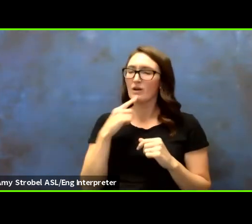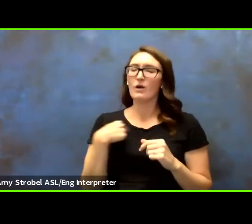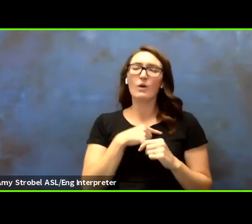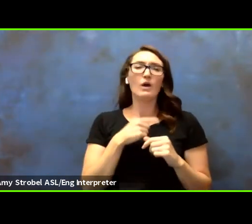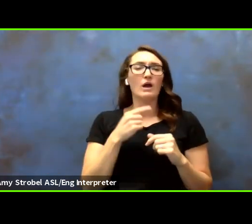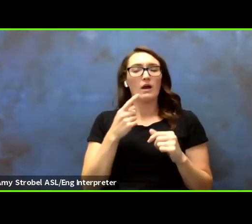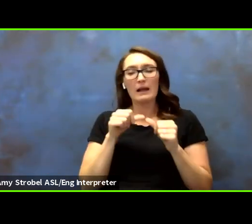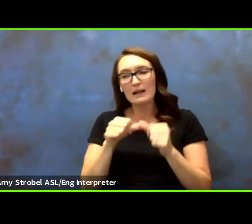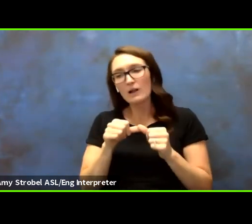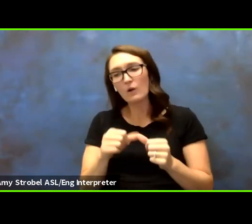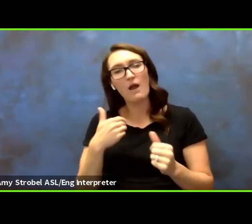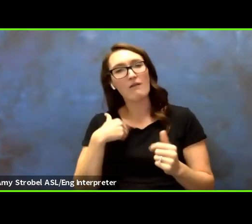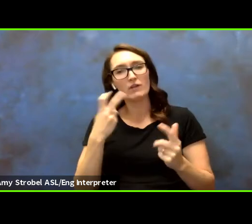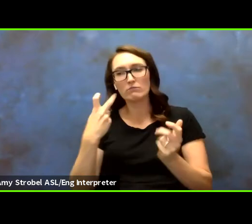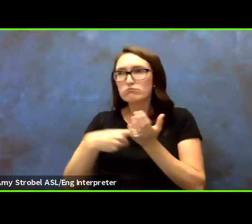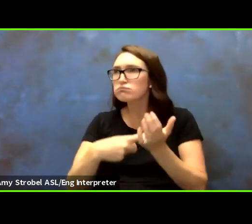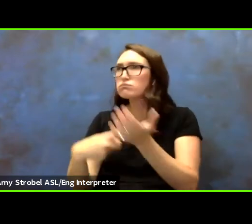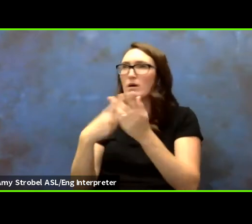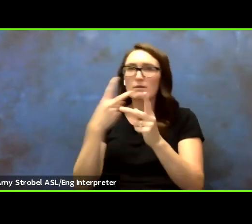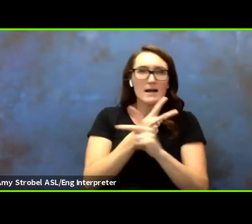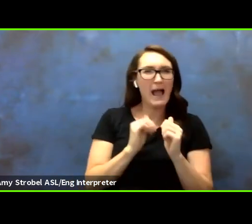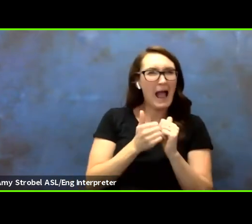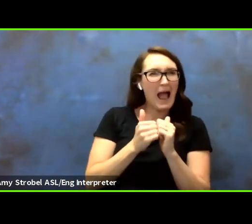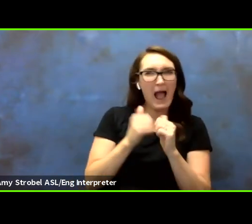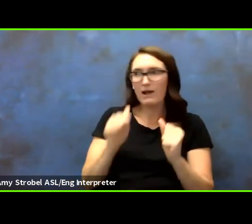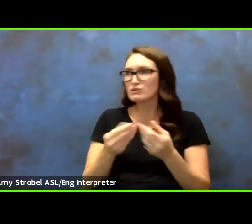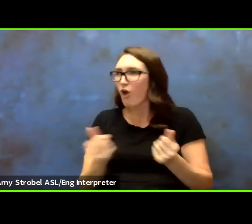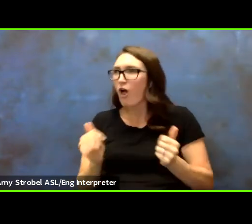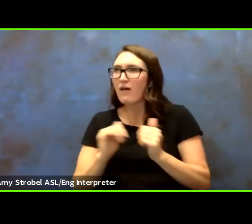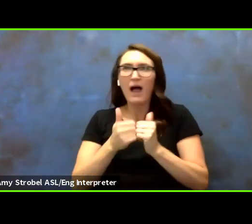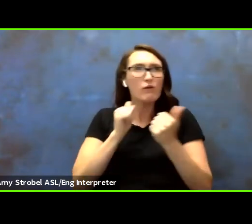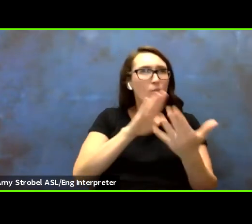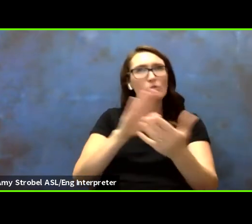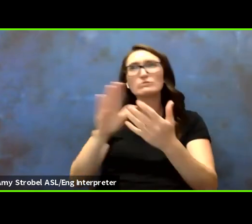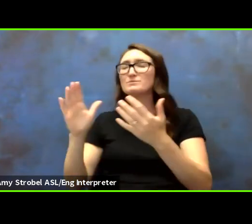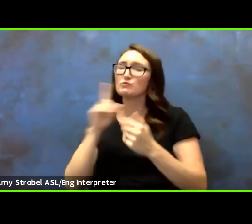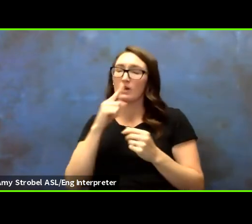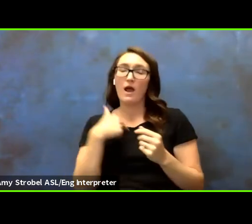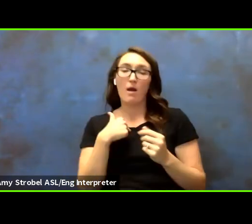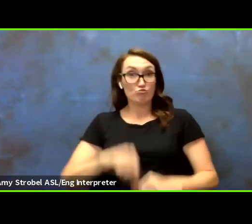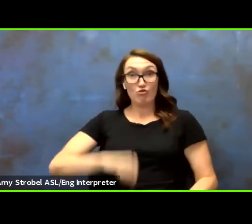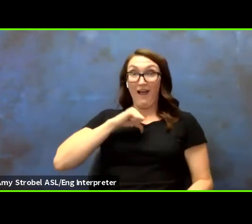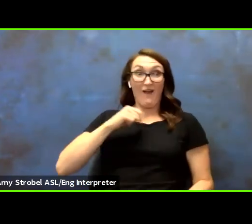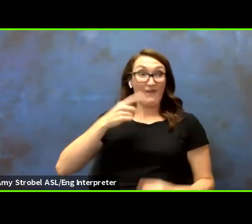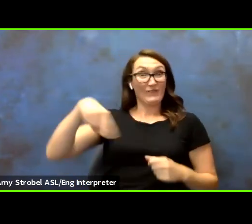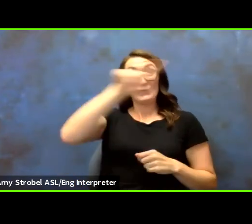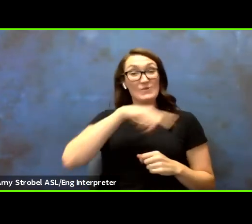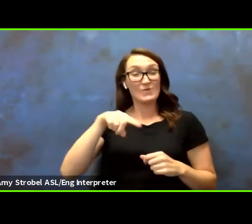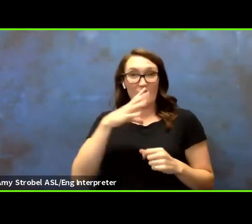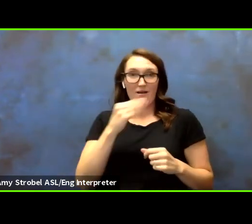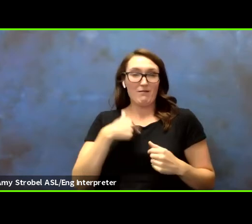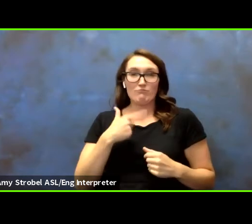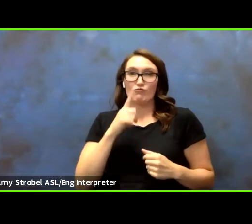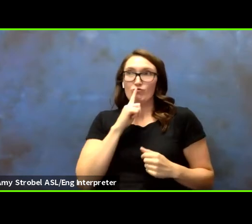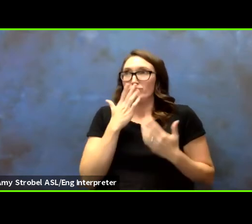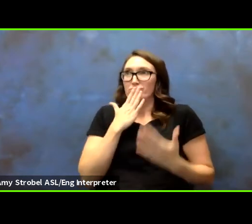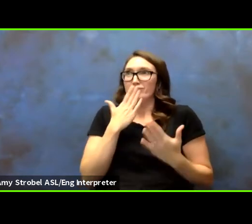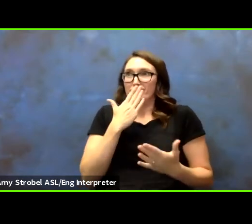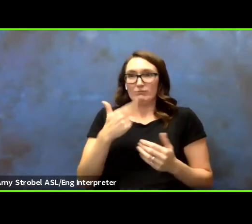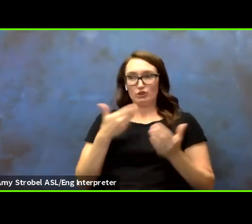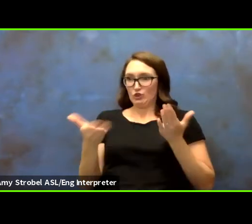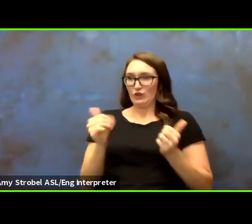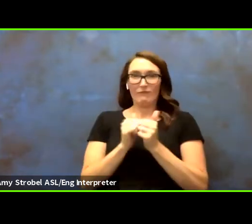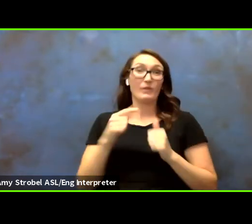work together. I'm so incredibly proud of each and every one of you and grateful that I get to serve alongside of all of you.